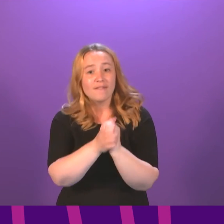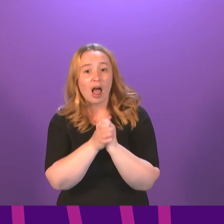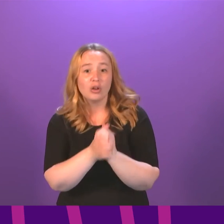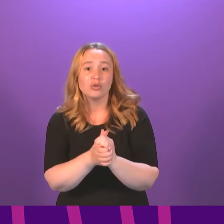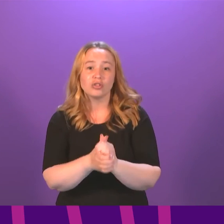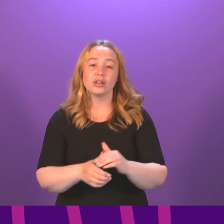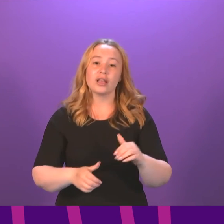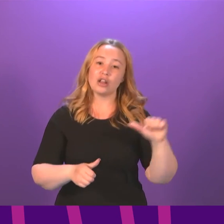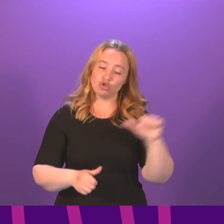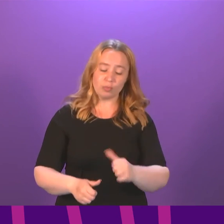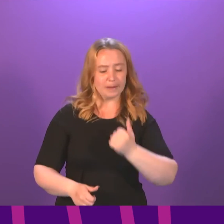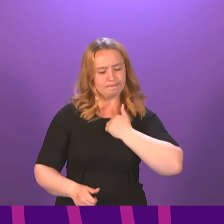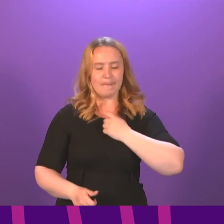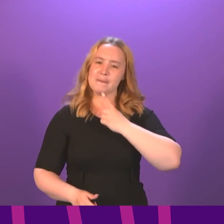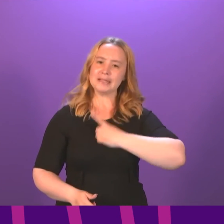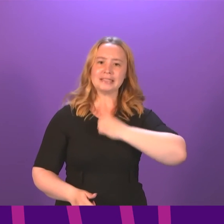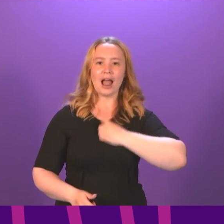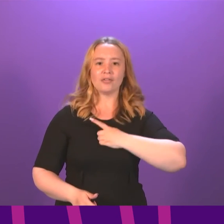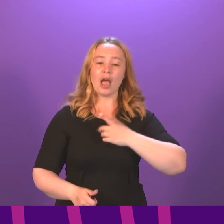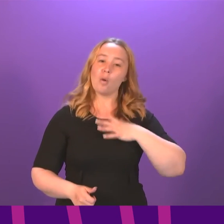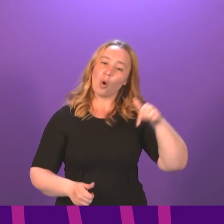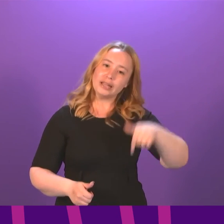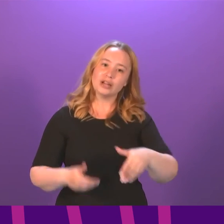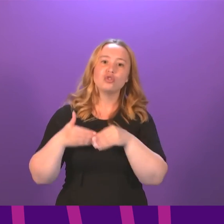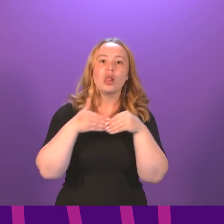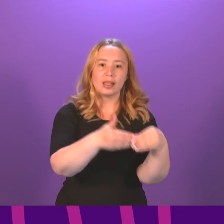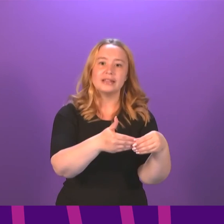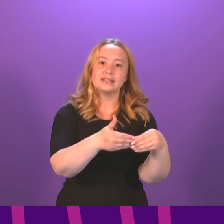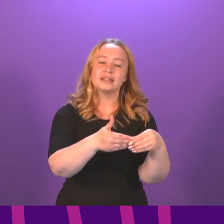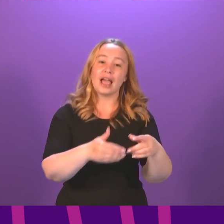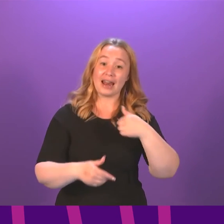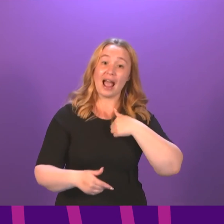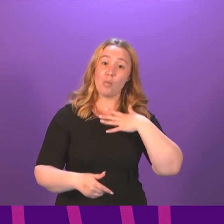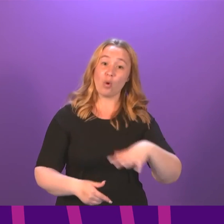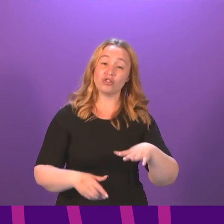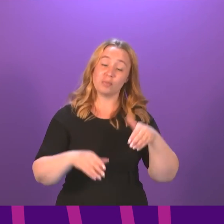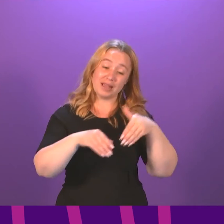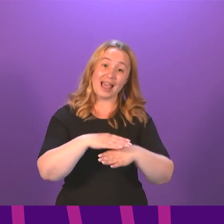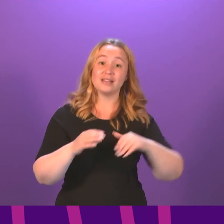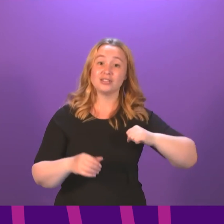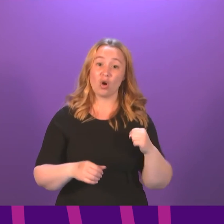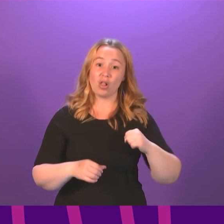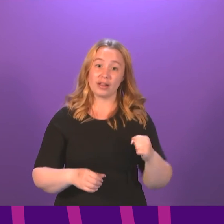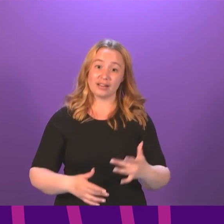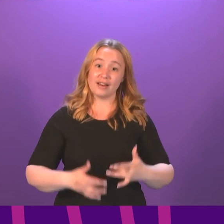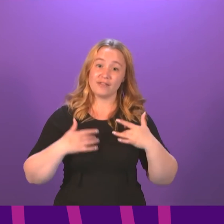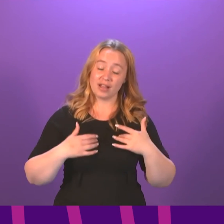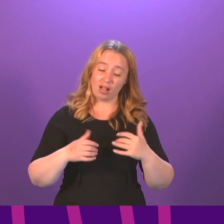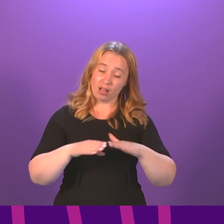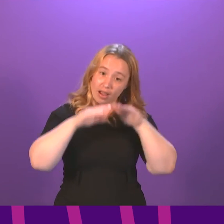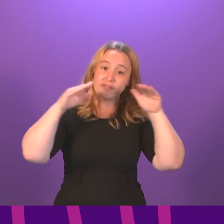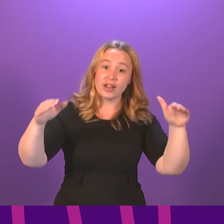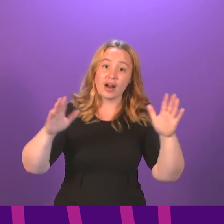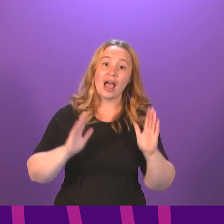they are. That's the country I want to not just lead, but the country I want to live in as a citizen. And I think we've all got work to do to make sure it is